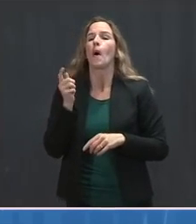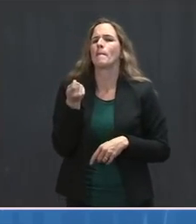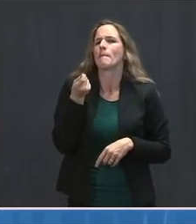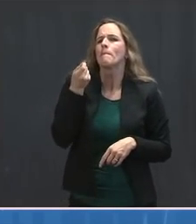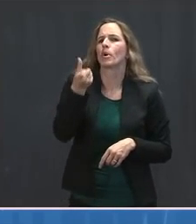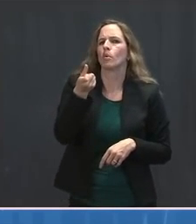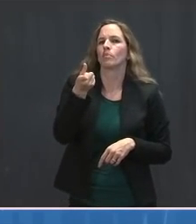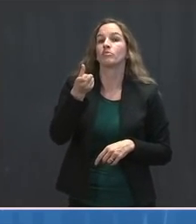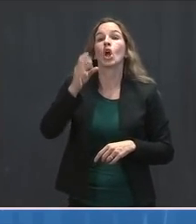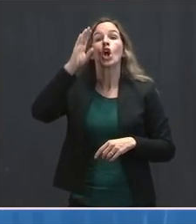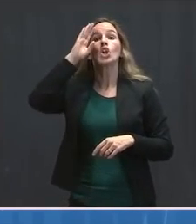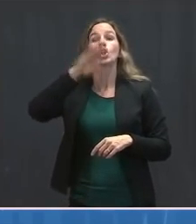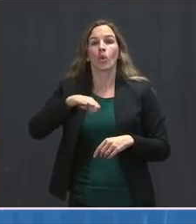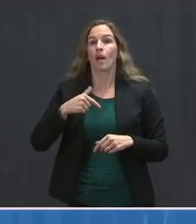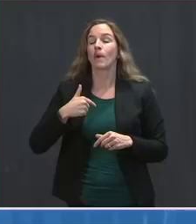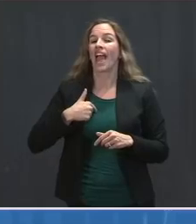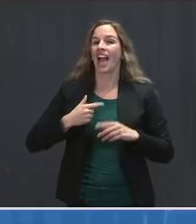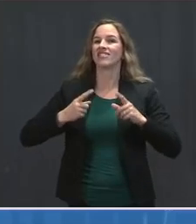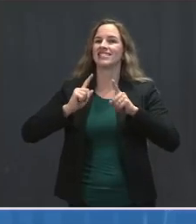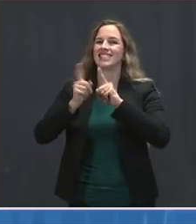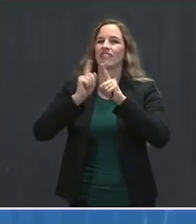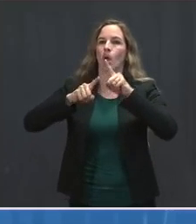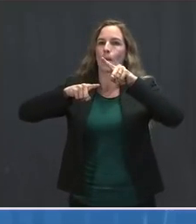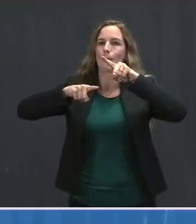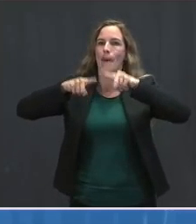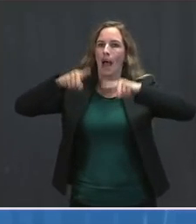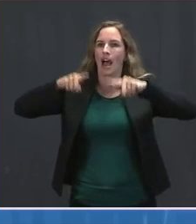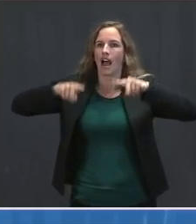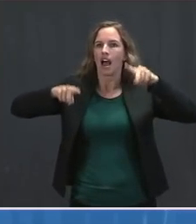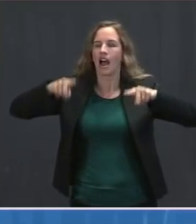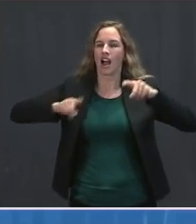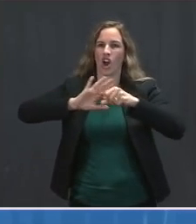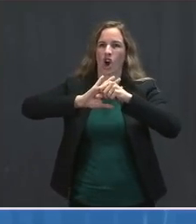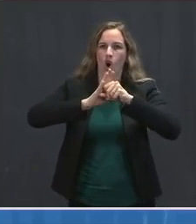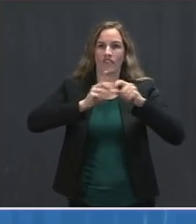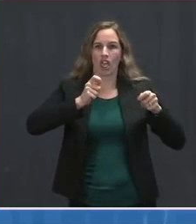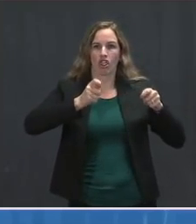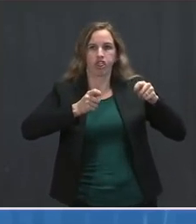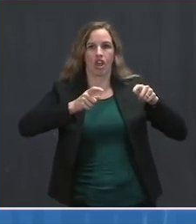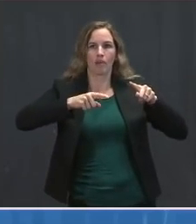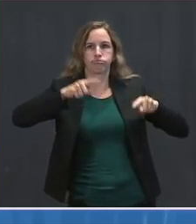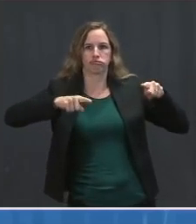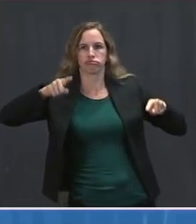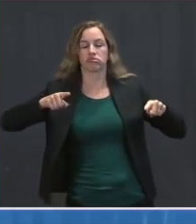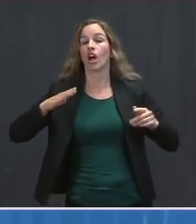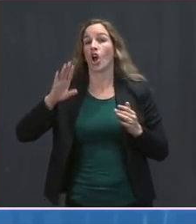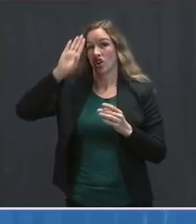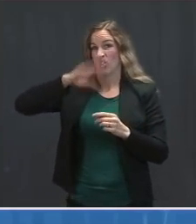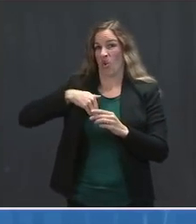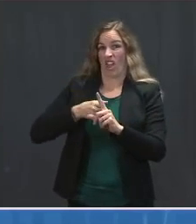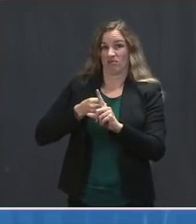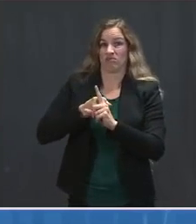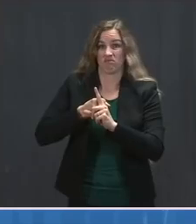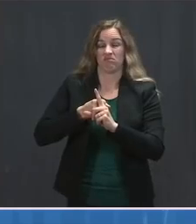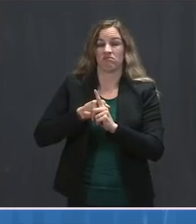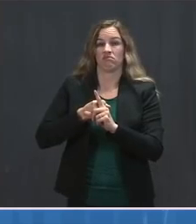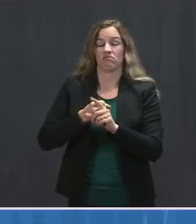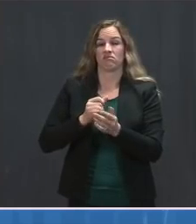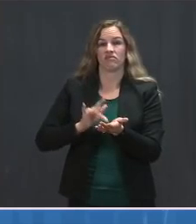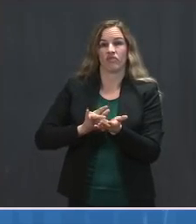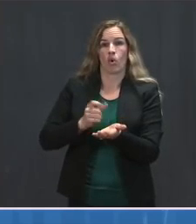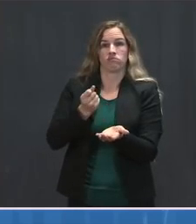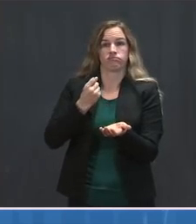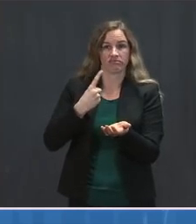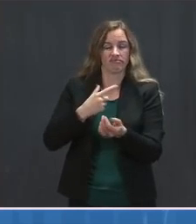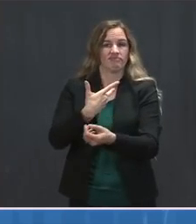variants, antigenic variation, which does have clinical consequences, as I mentioned on the last press